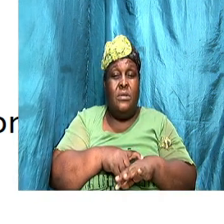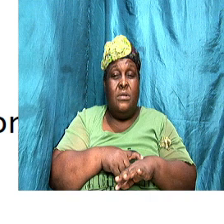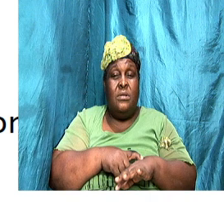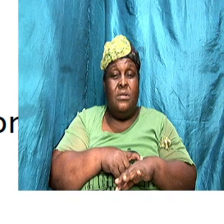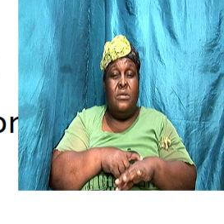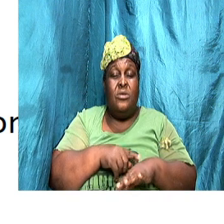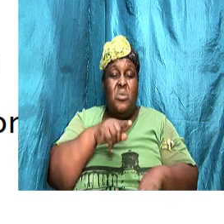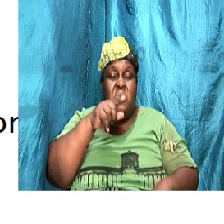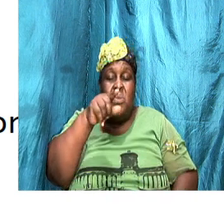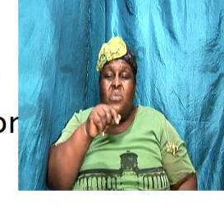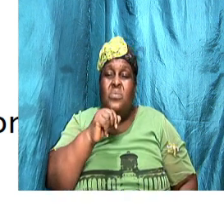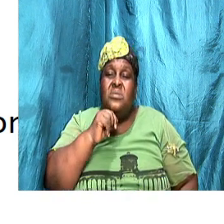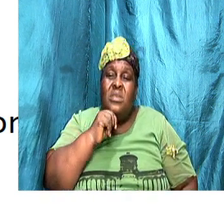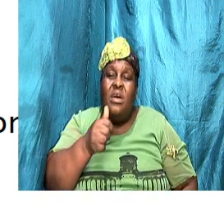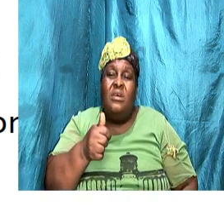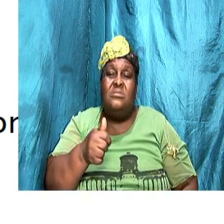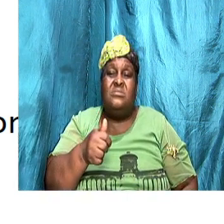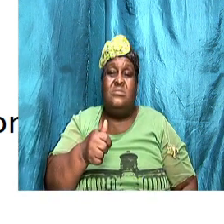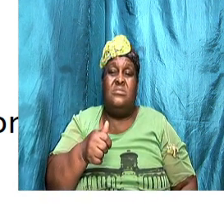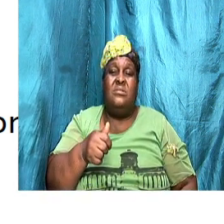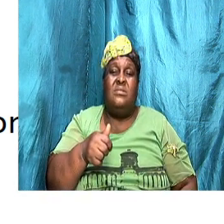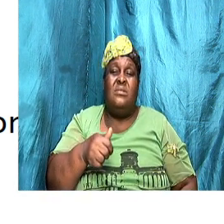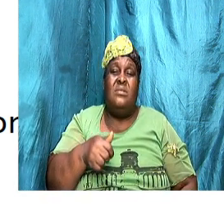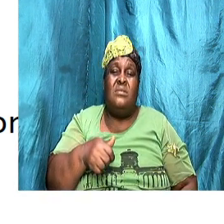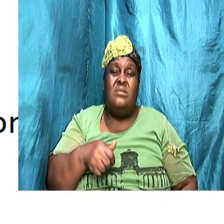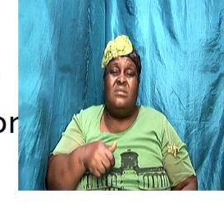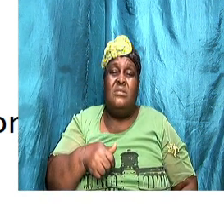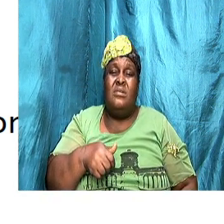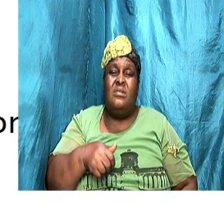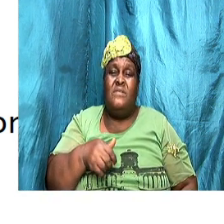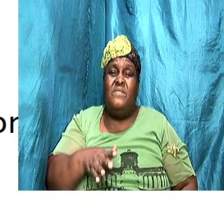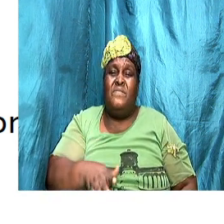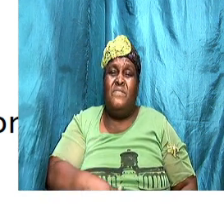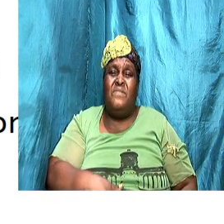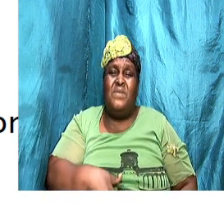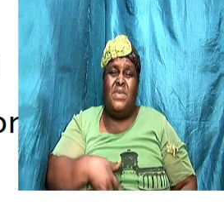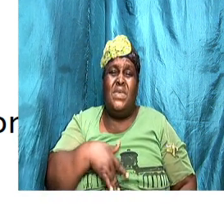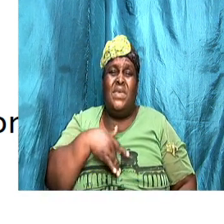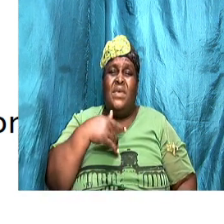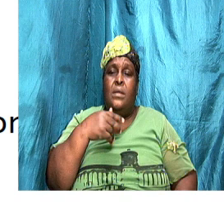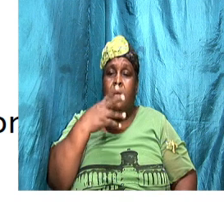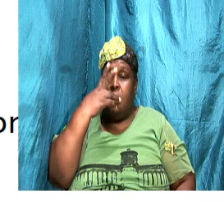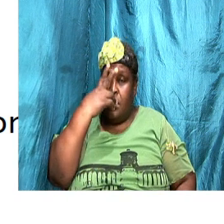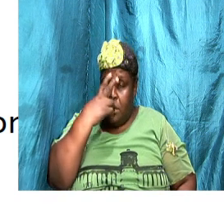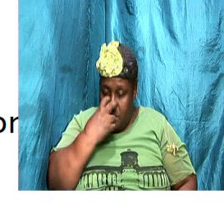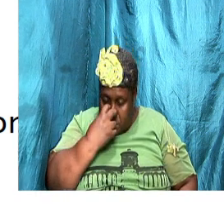I'm not telling you that there aren't times when you go on your knee and you fall asleep